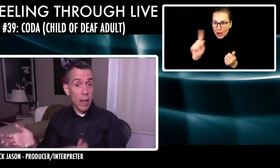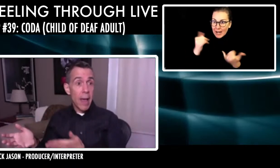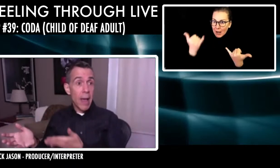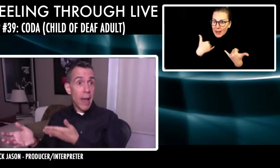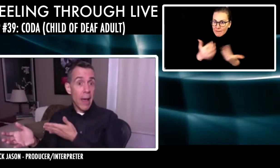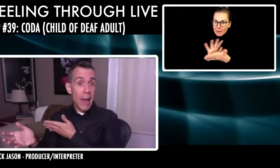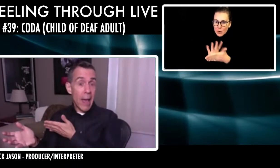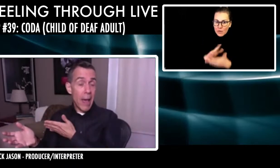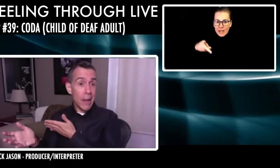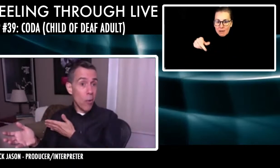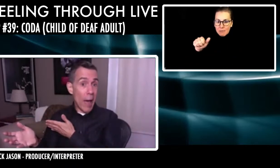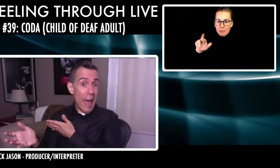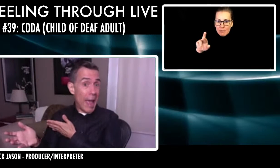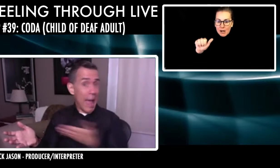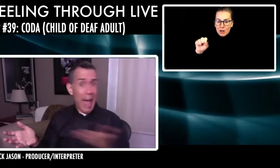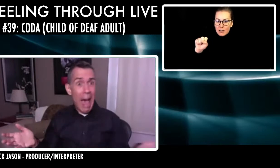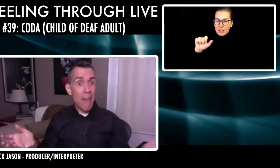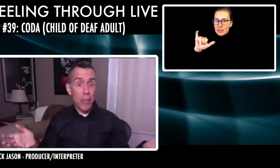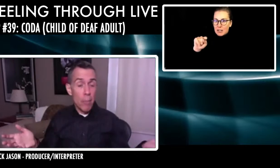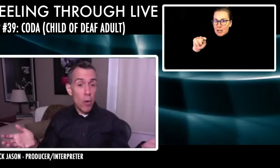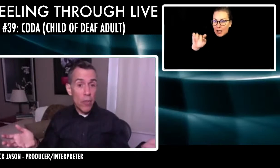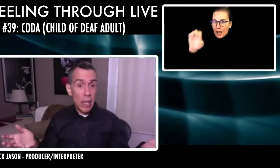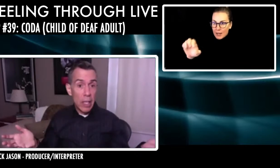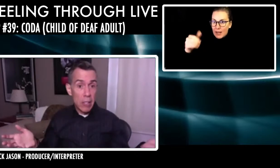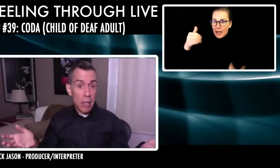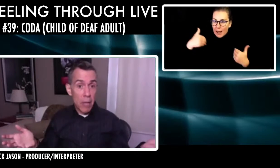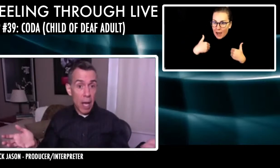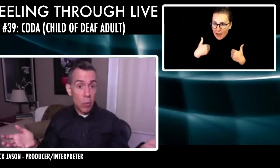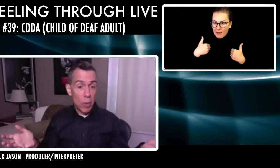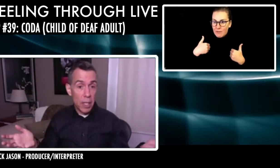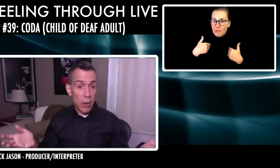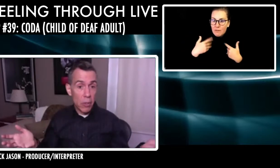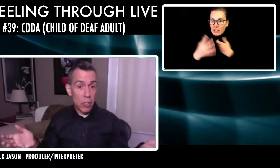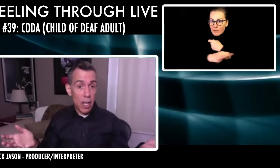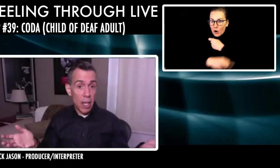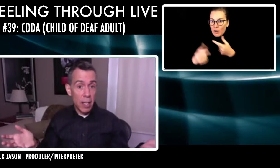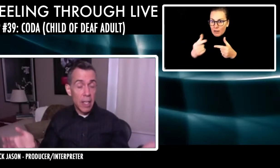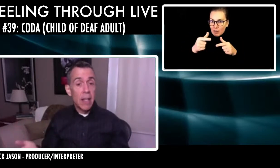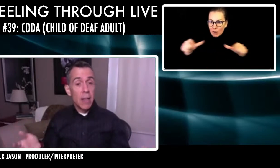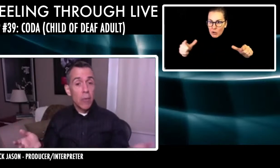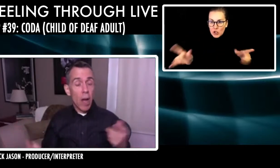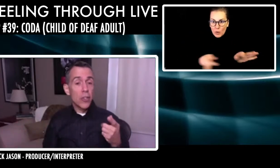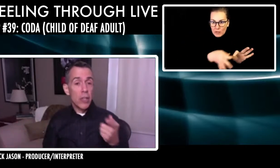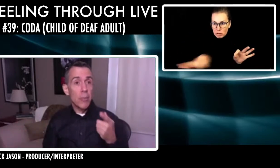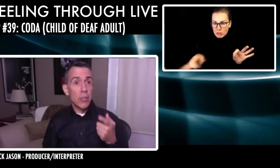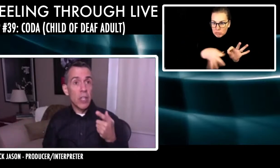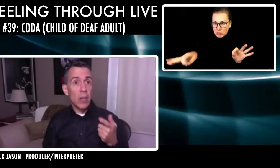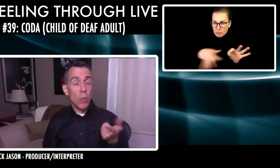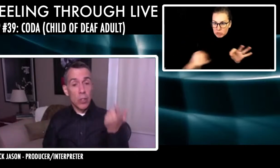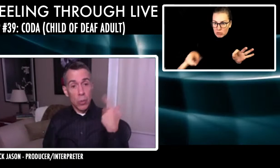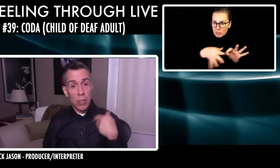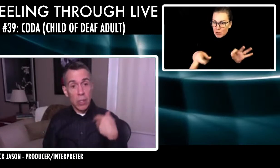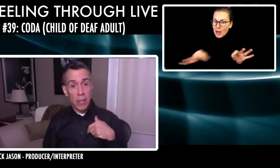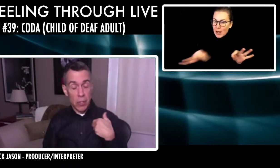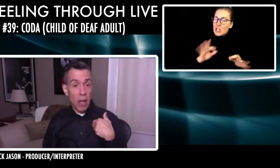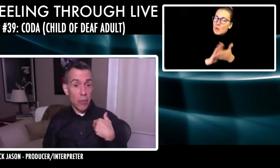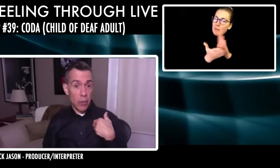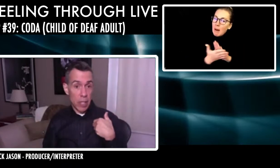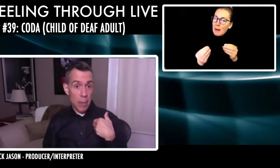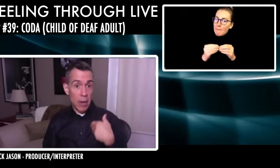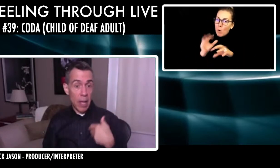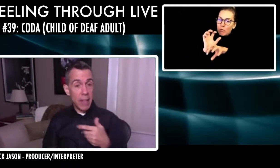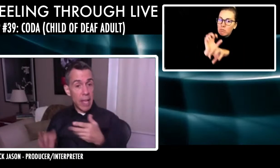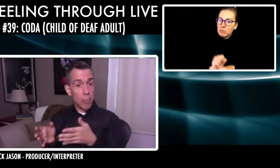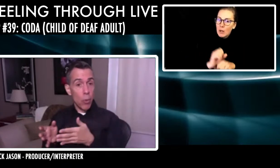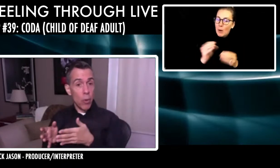Coda, you know, half the movie is subtitled what the character's signing. Roger Ebert said when Children of a Lesser God